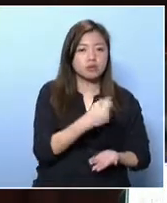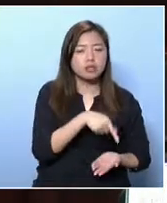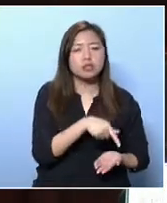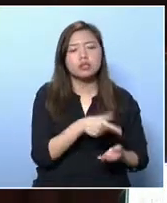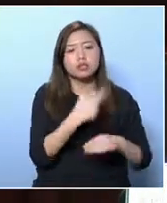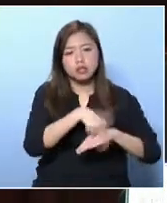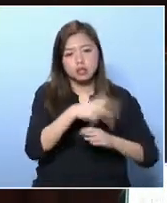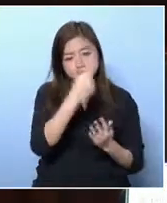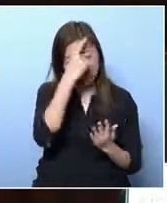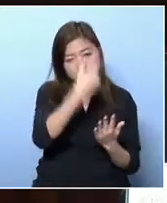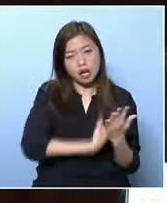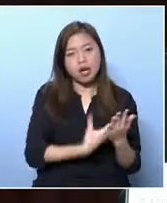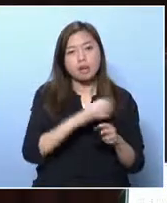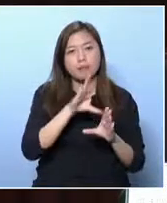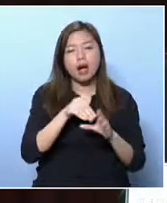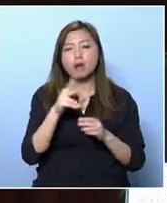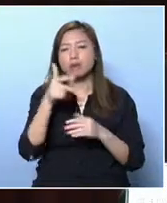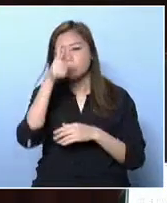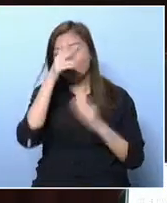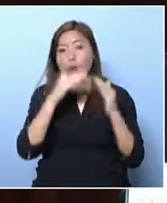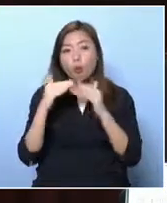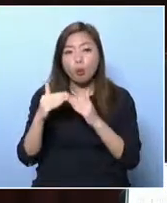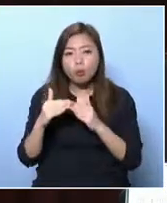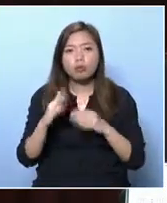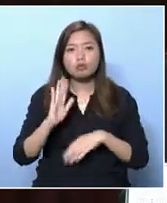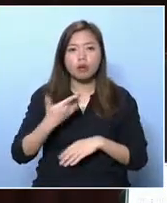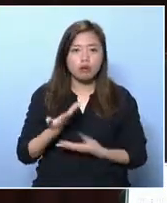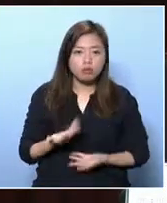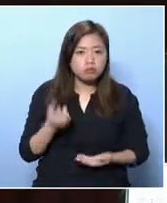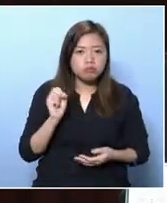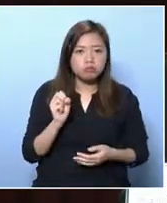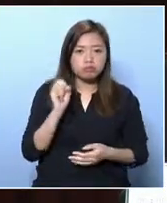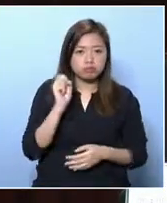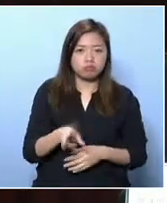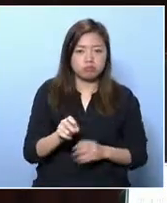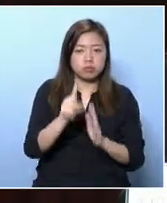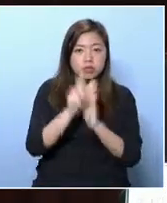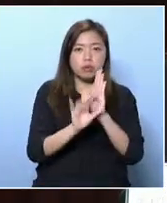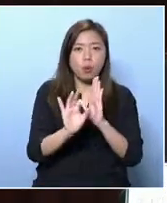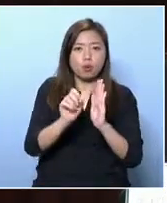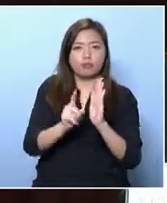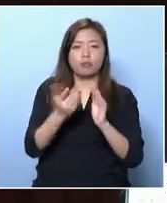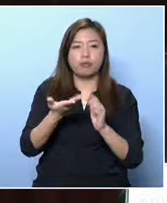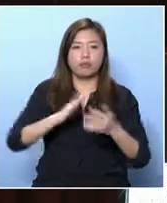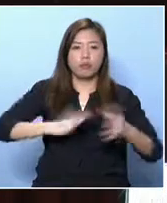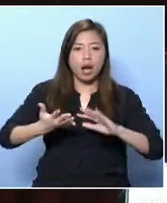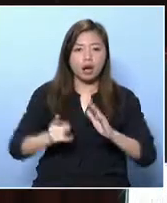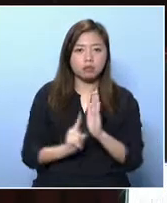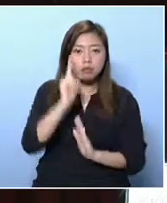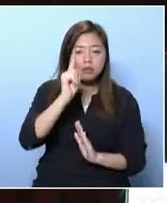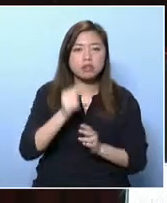5,300 children in poverty. And after intervention, by that I mean